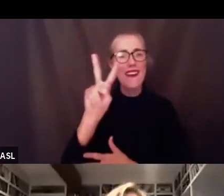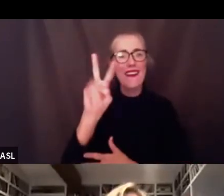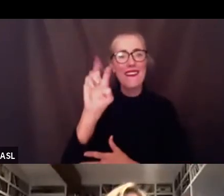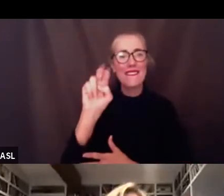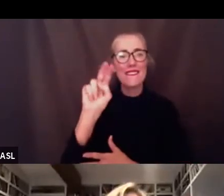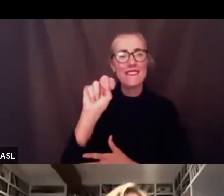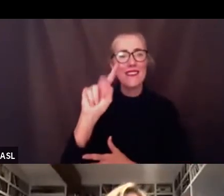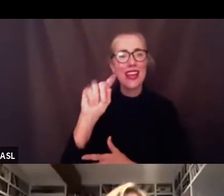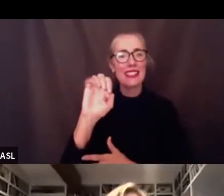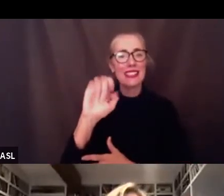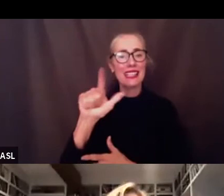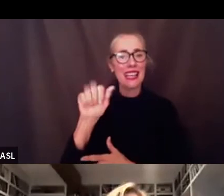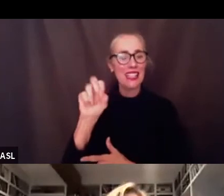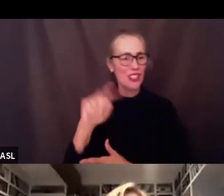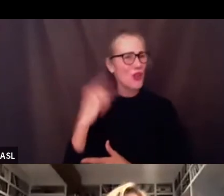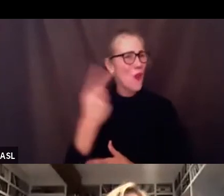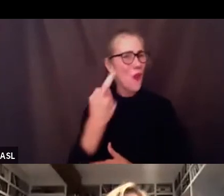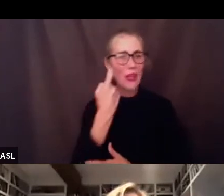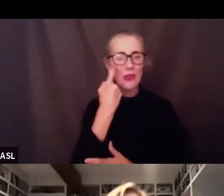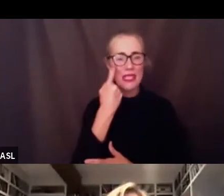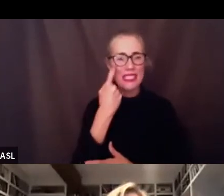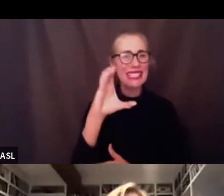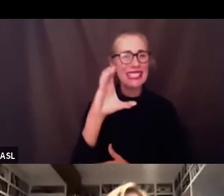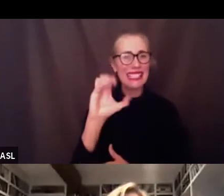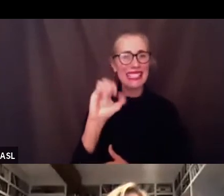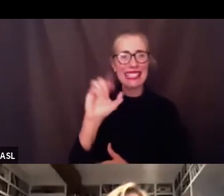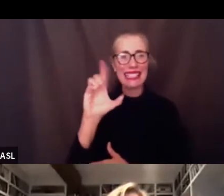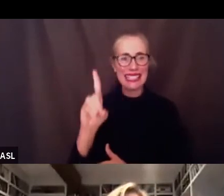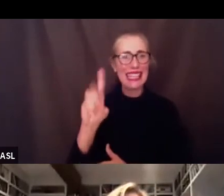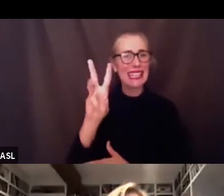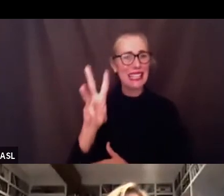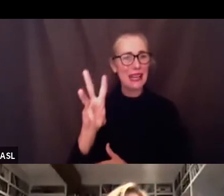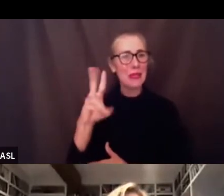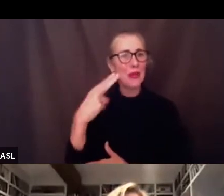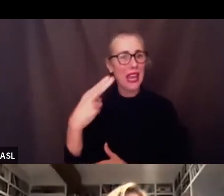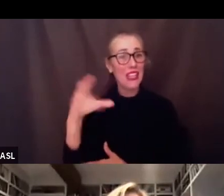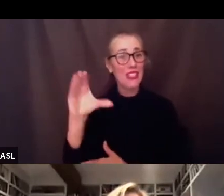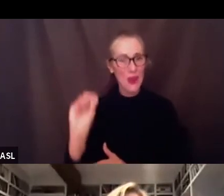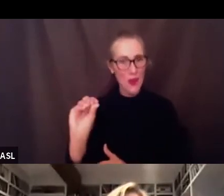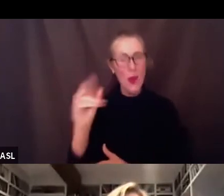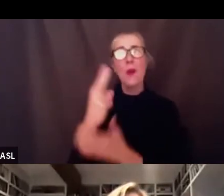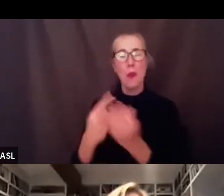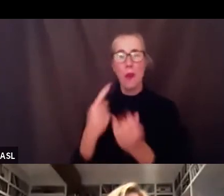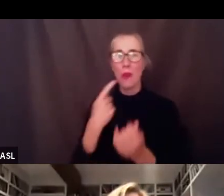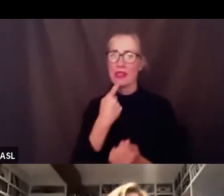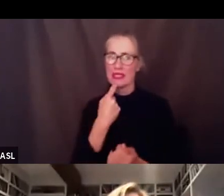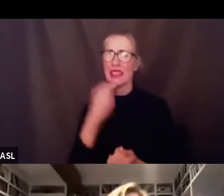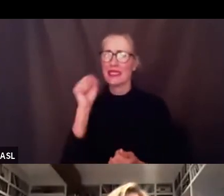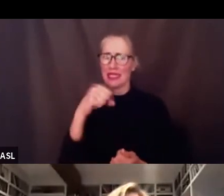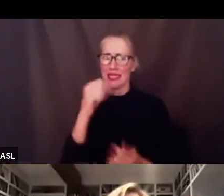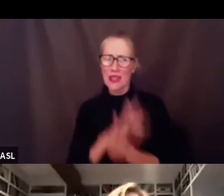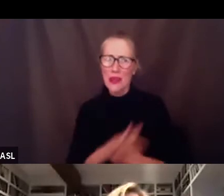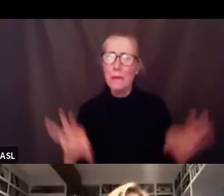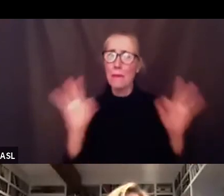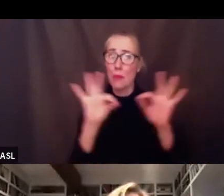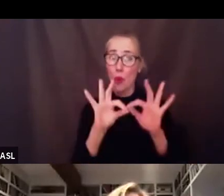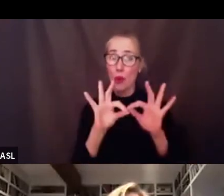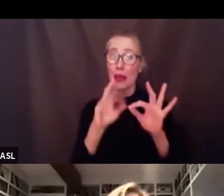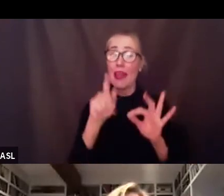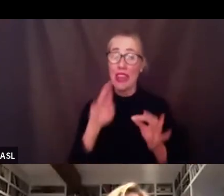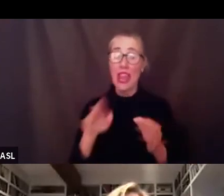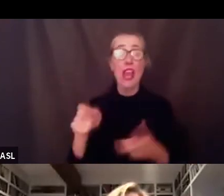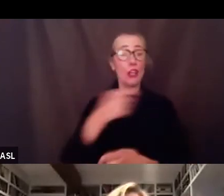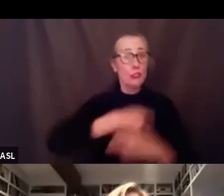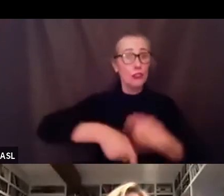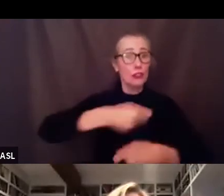cdc and who really acknowledged is important uh for indoor spaces um you know there's a real